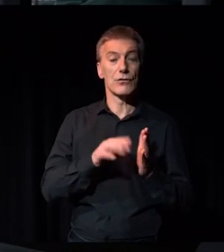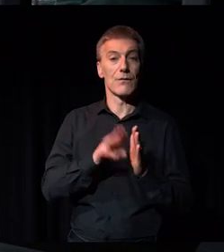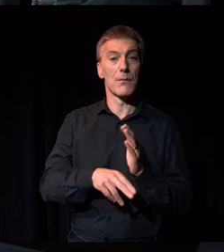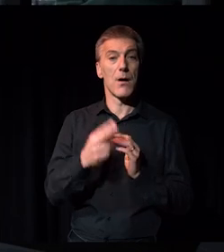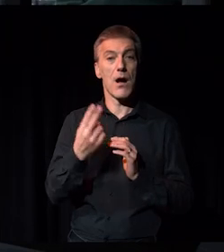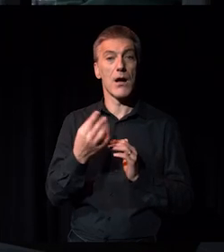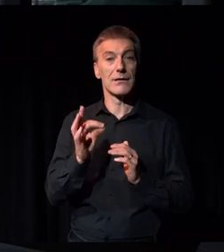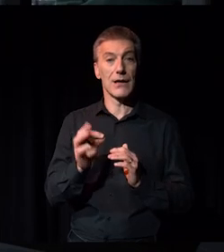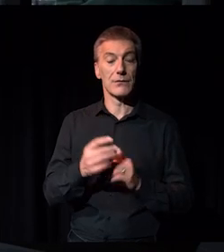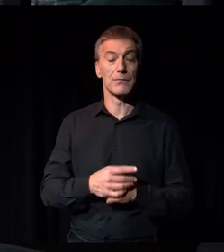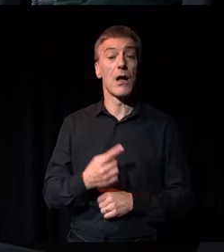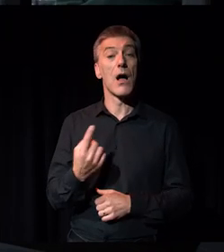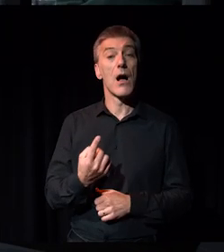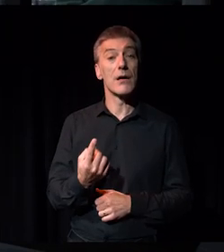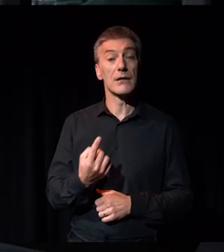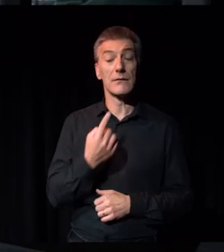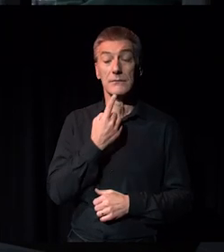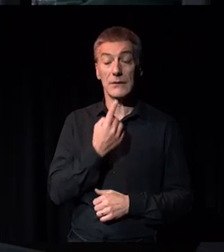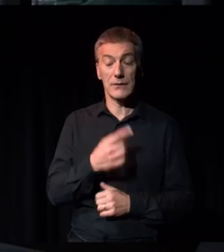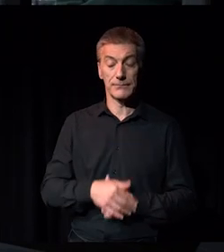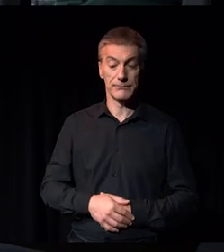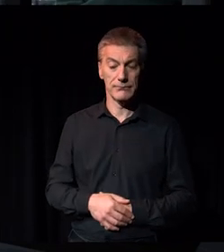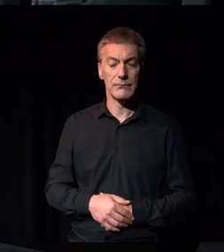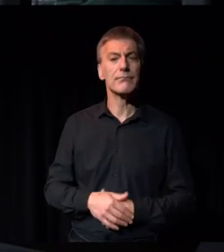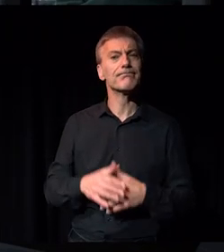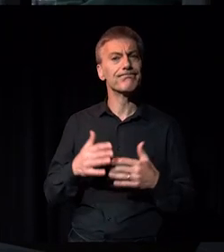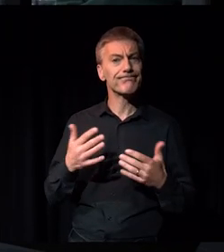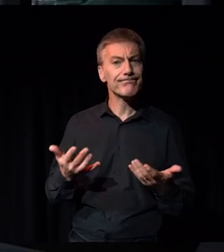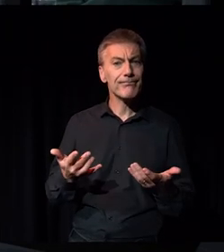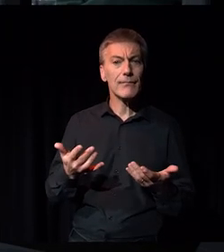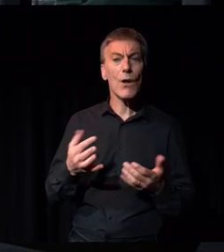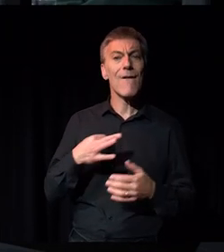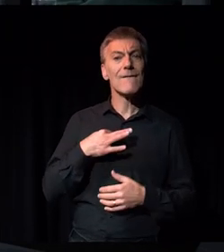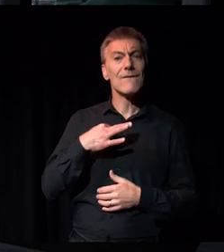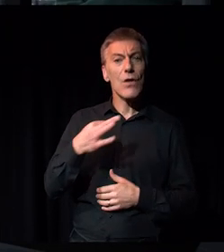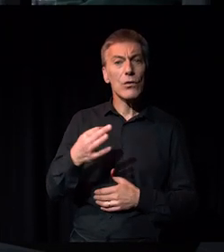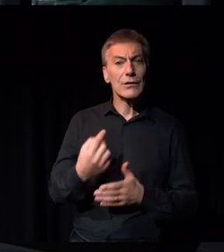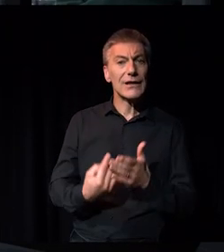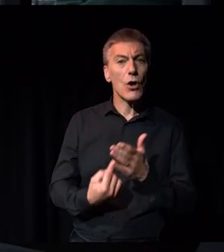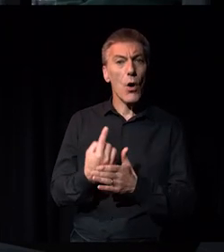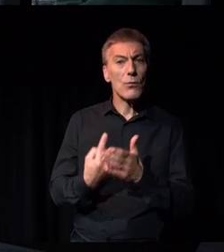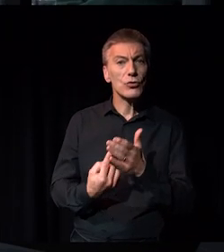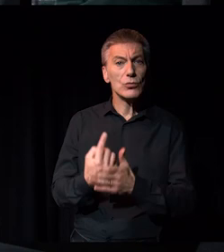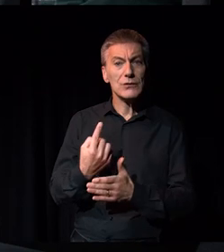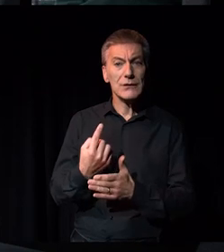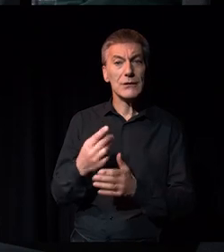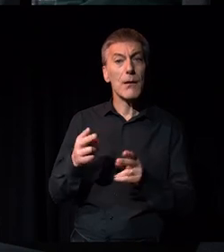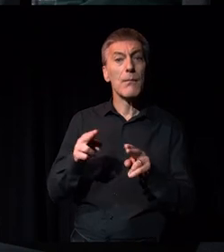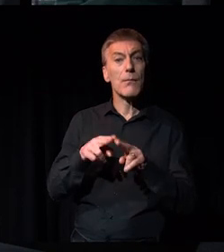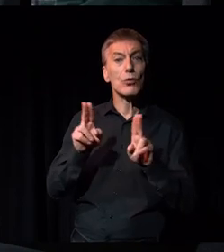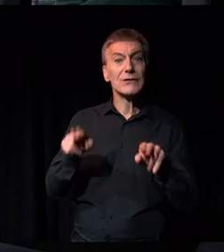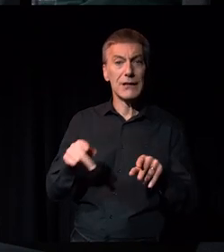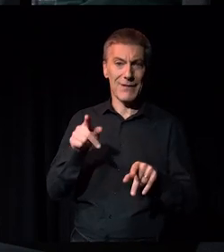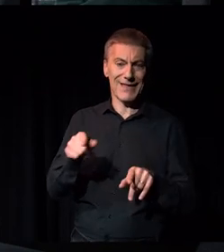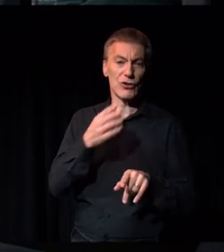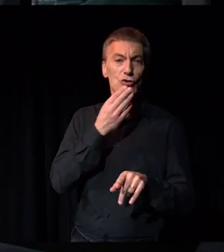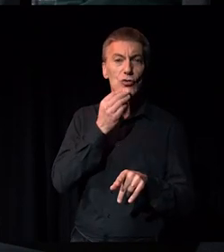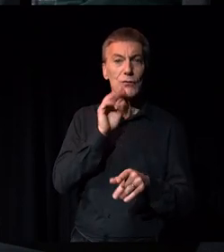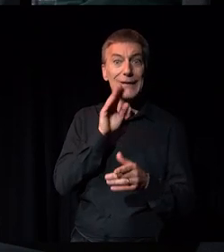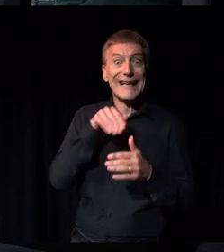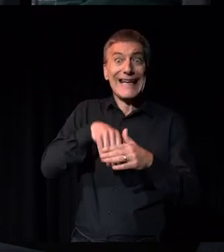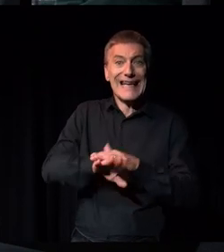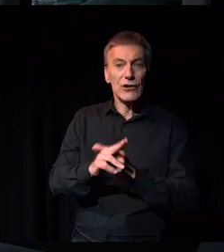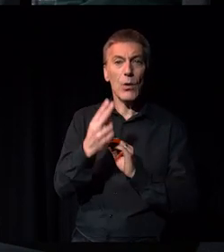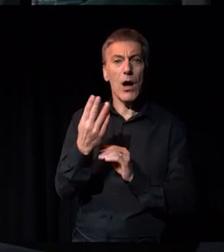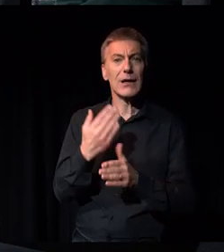says that although problematic in their own way, I found volunteering opportunities at museums to be a lifeline for trying to get into the sector. But